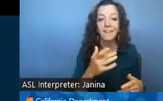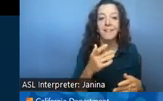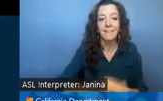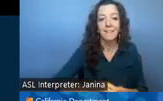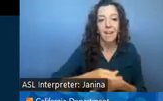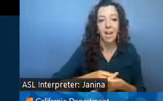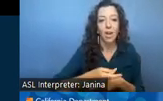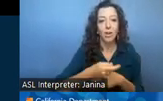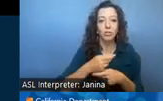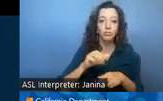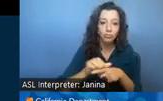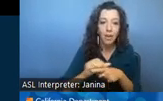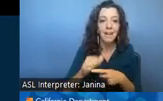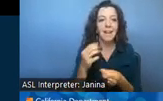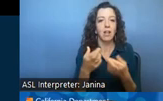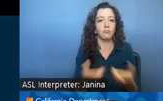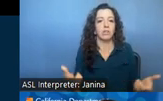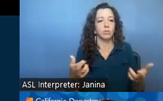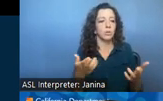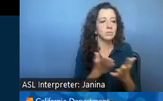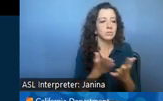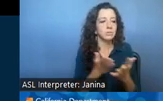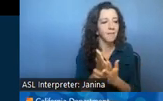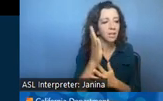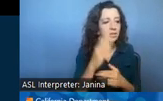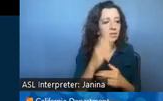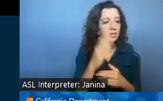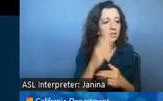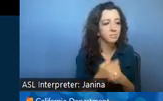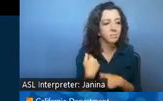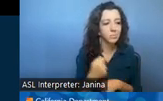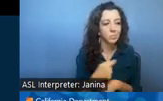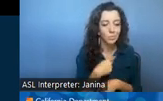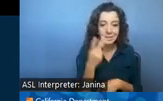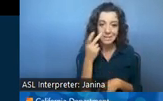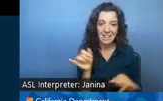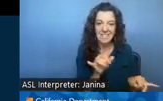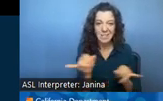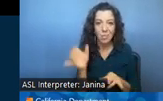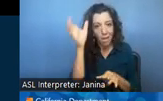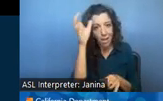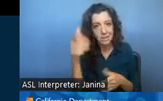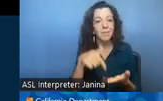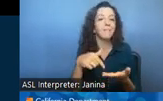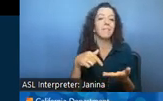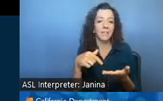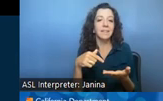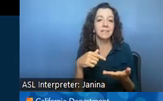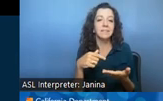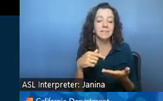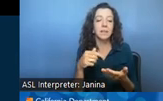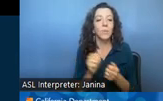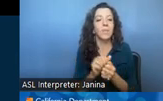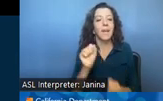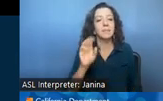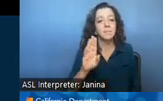we see a similar concept of this policy bill uh also in a budget trailer bill sb 184